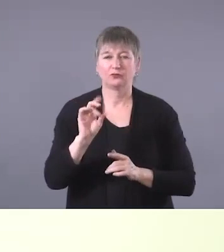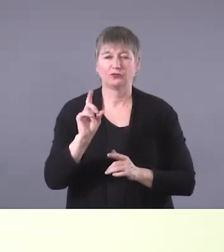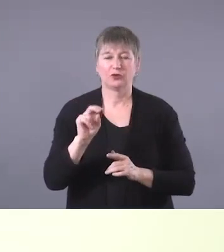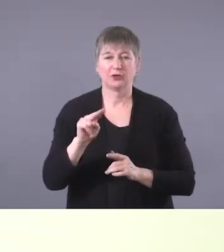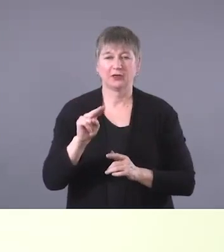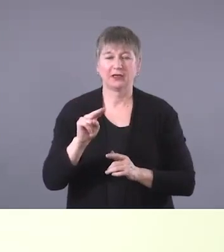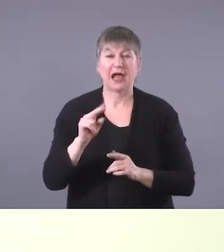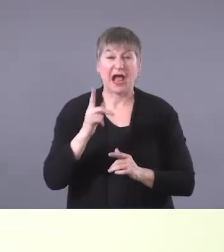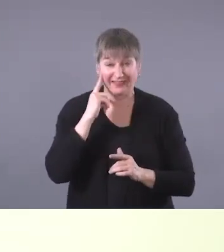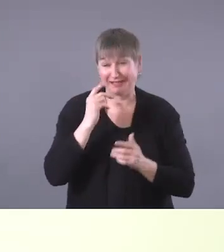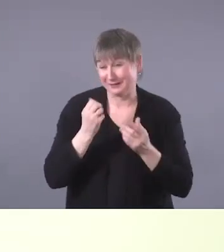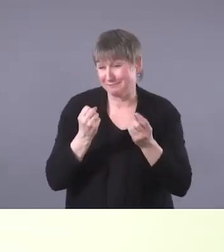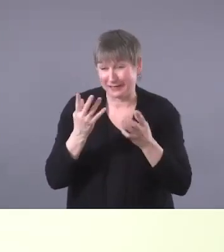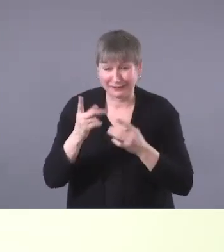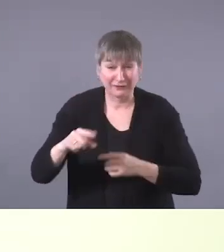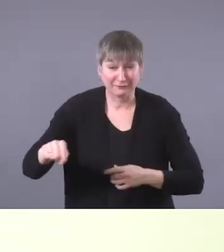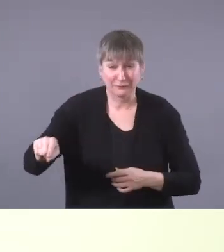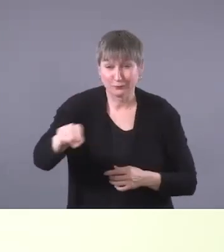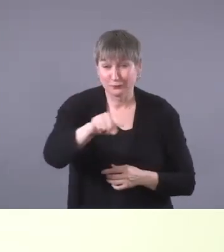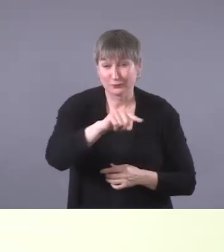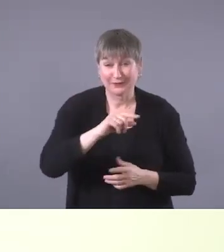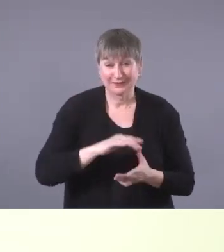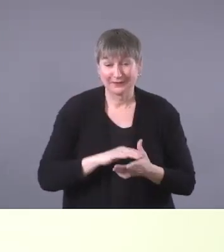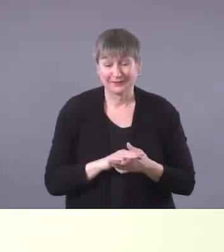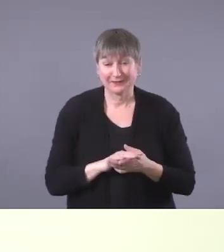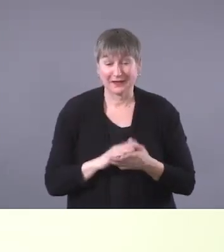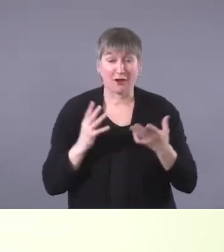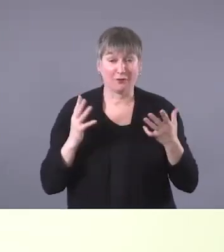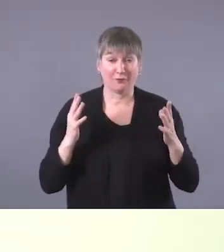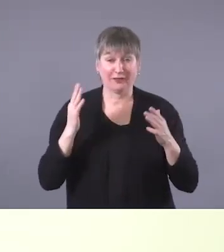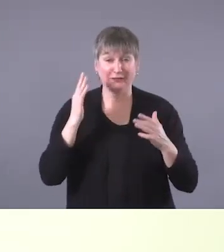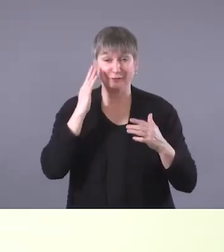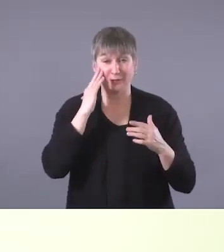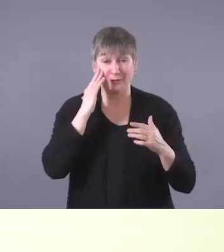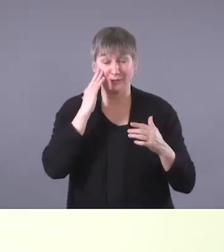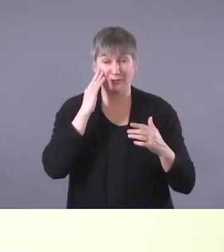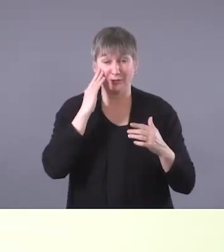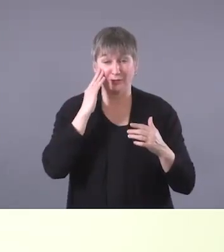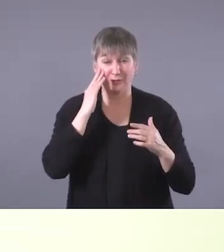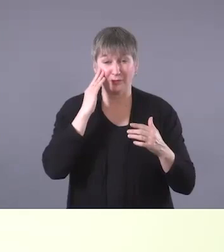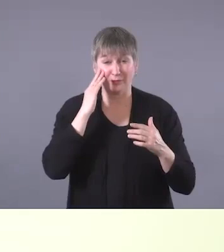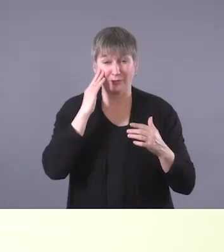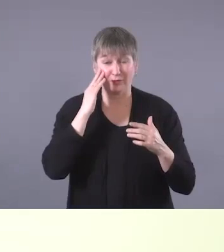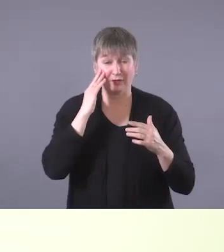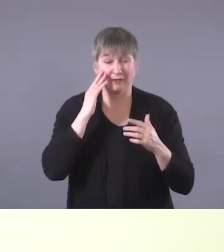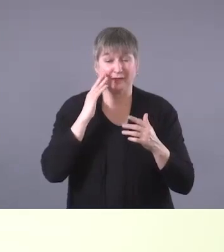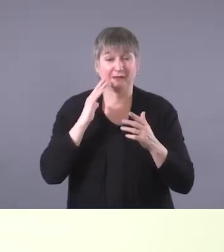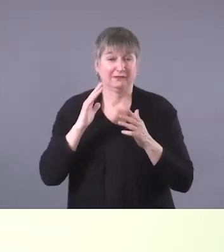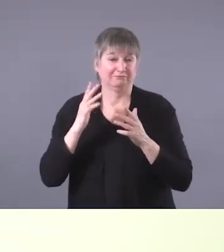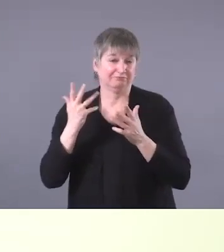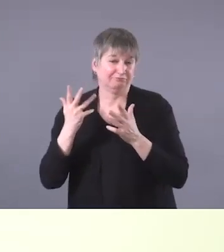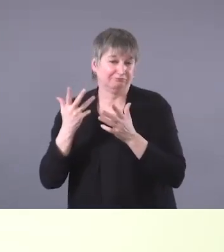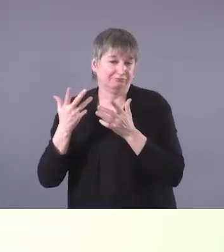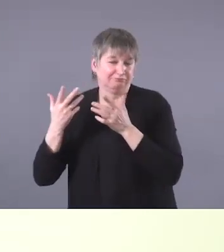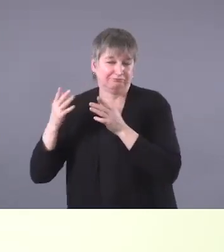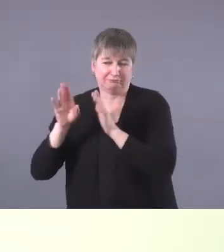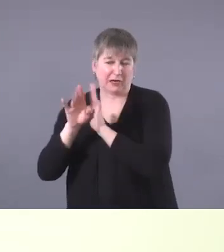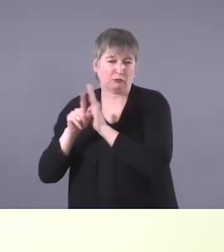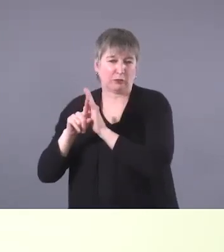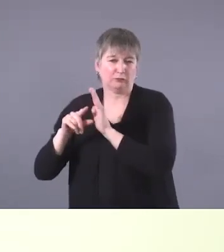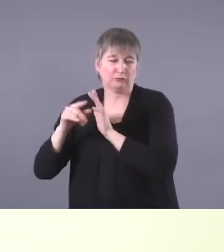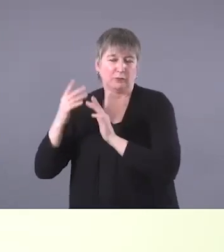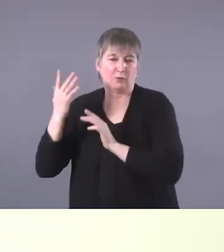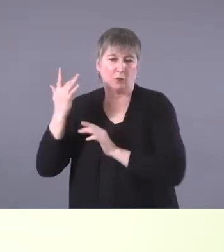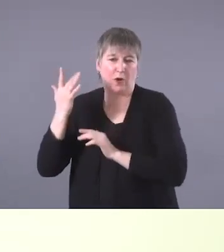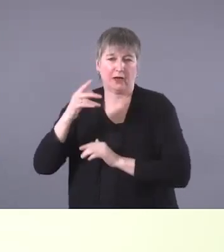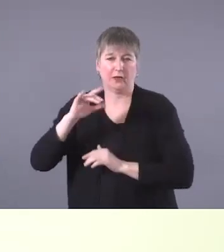expect that many of you, uh, already know, um, you know, the background to Jordan's principle, uh, but we would